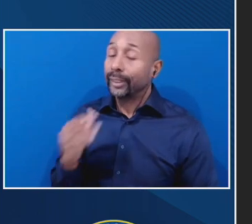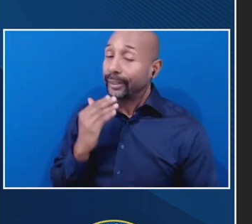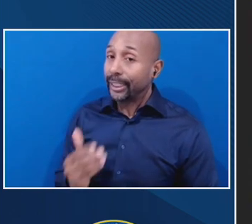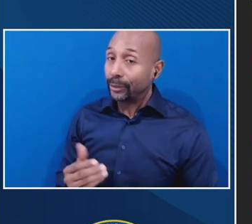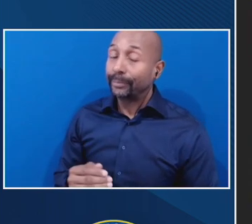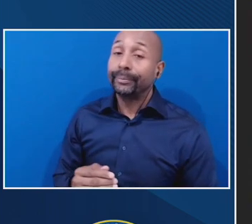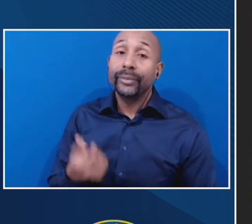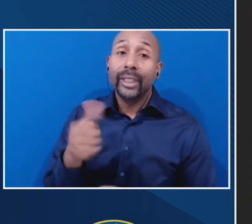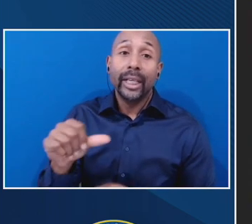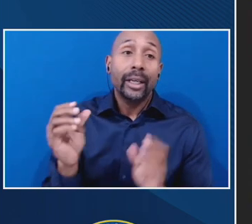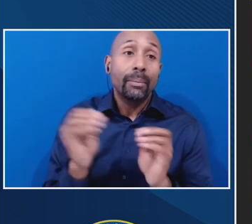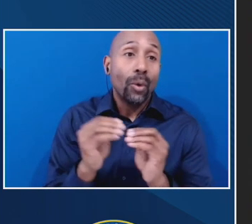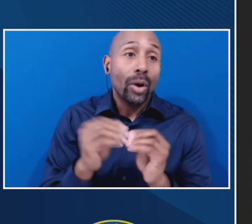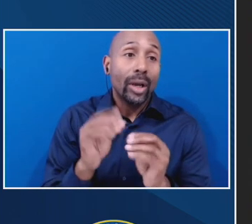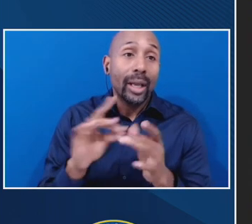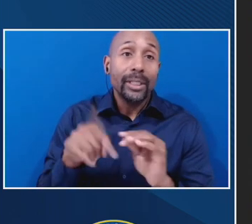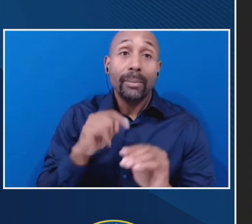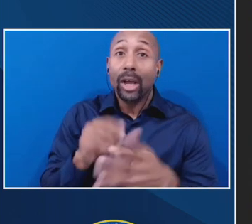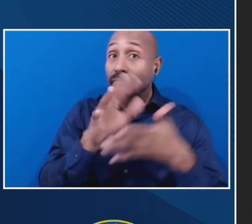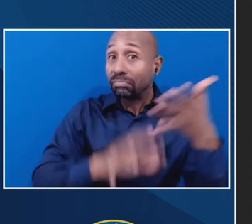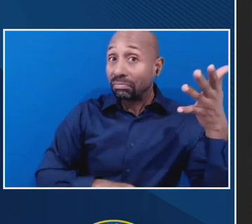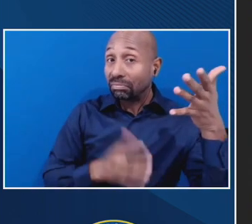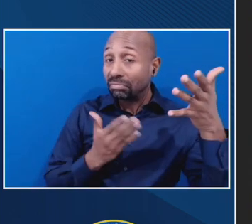Romanette double I?